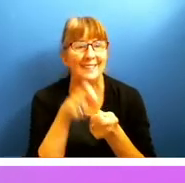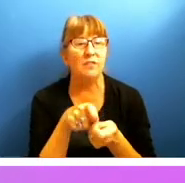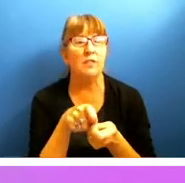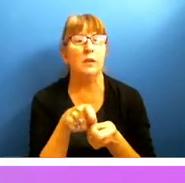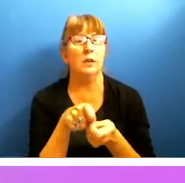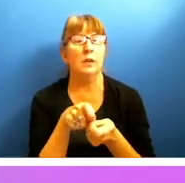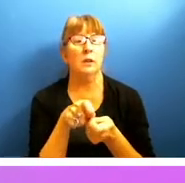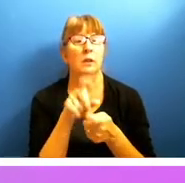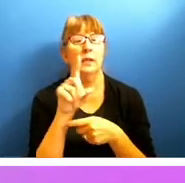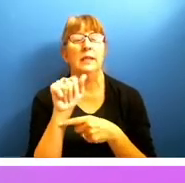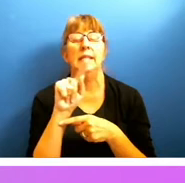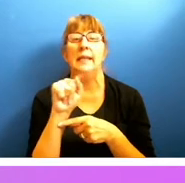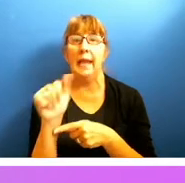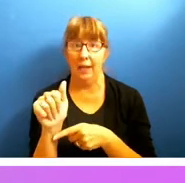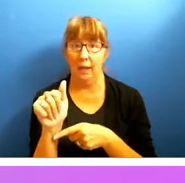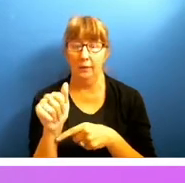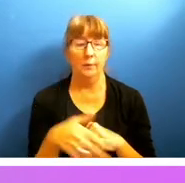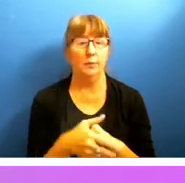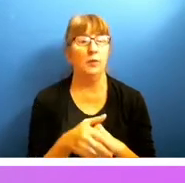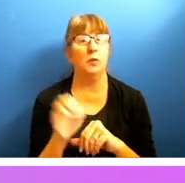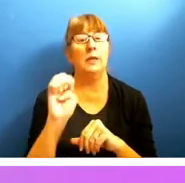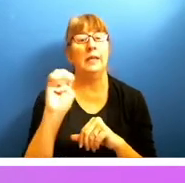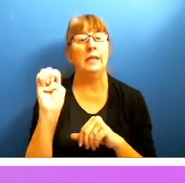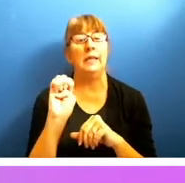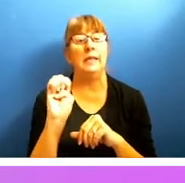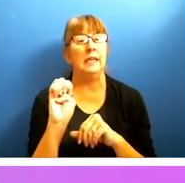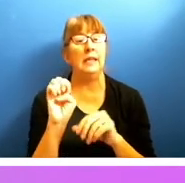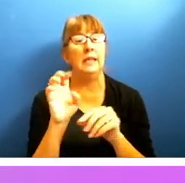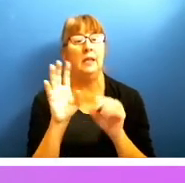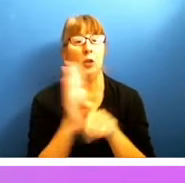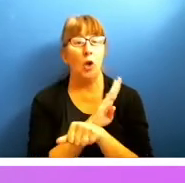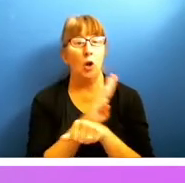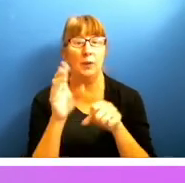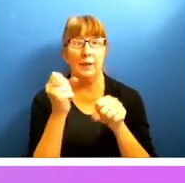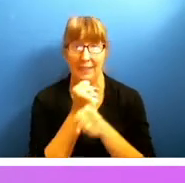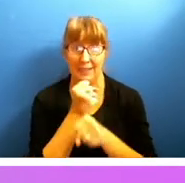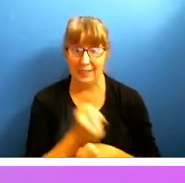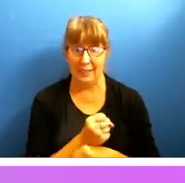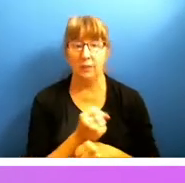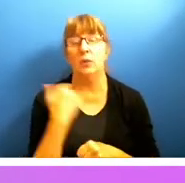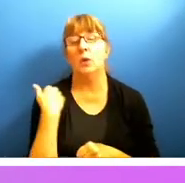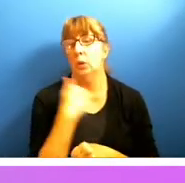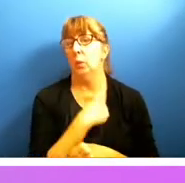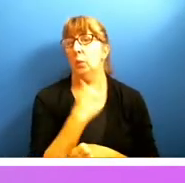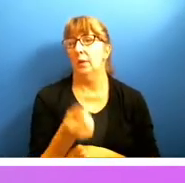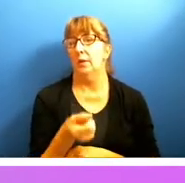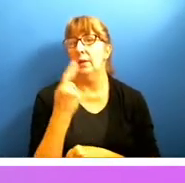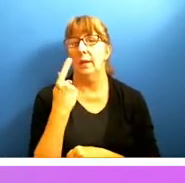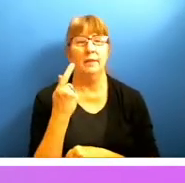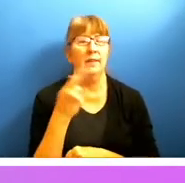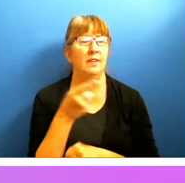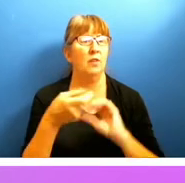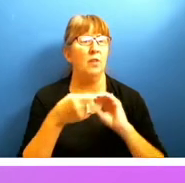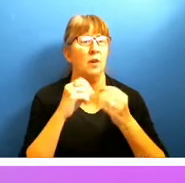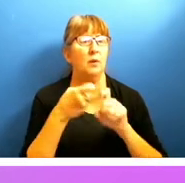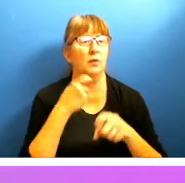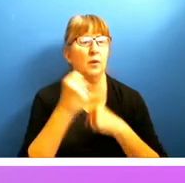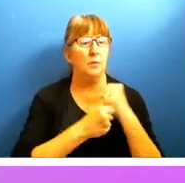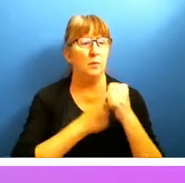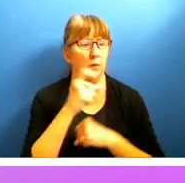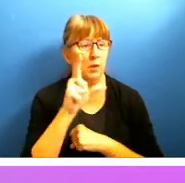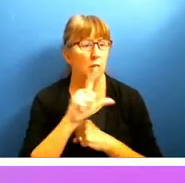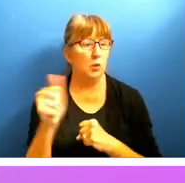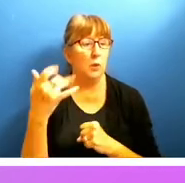So from the e-commerce statistics that we can get, we understand, and these are some numbers from 2018, I've got some